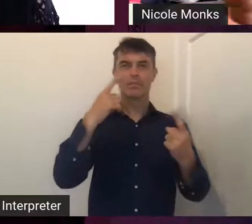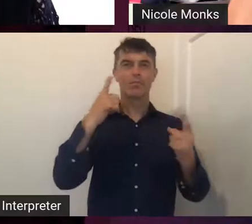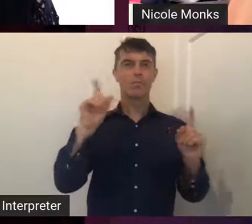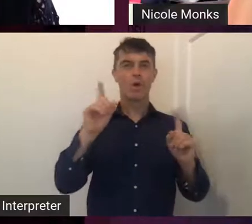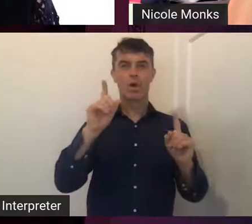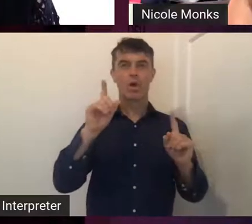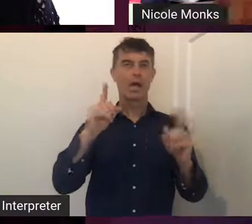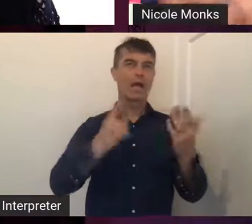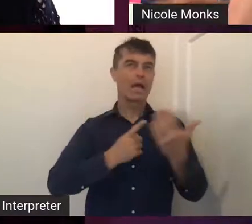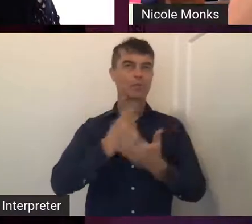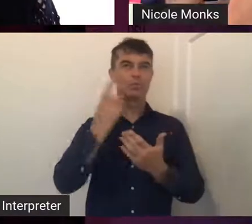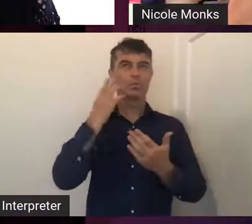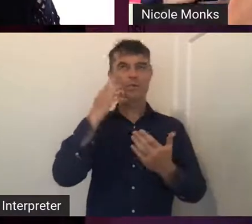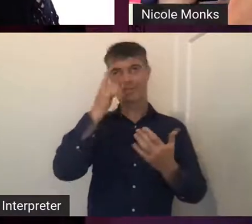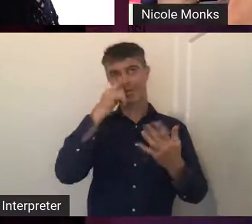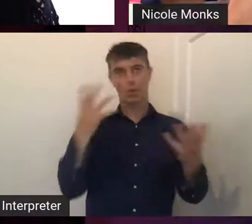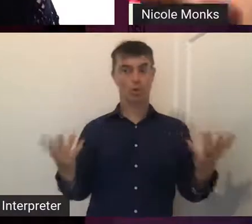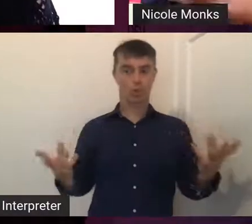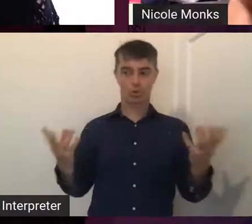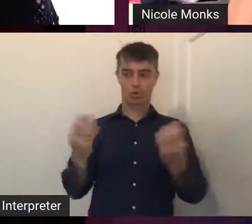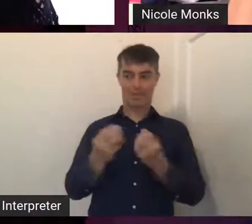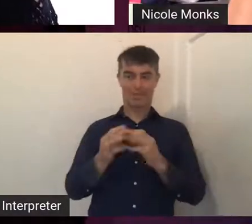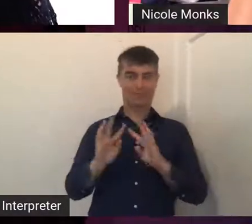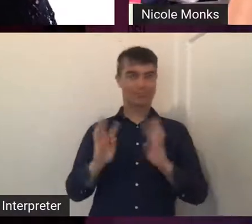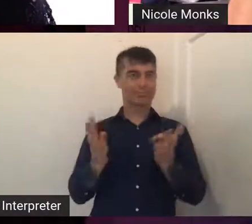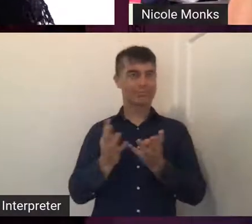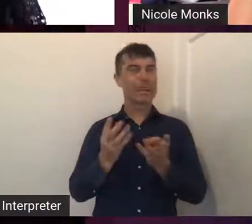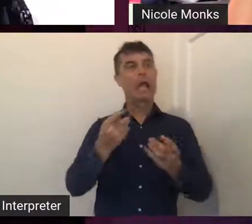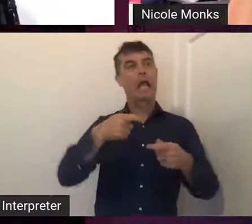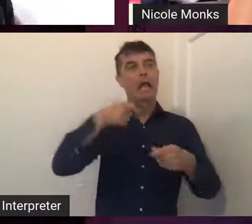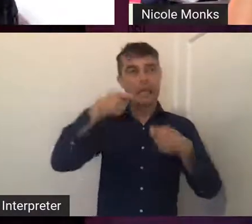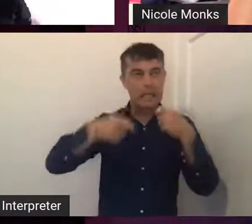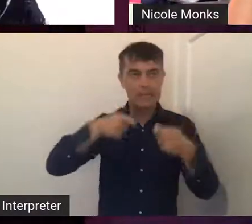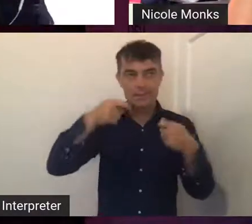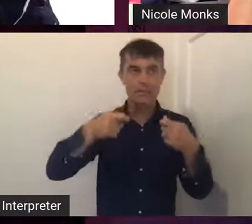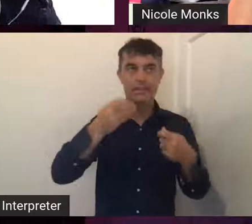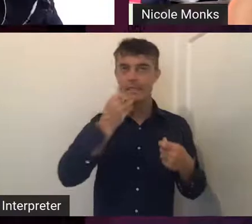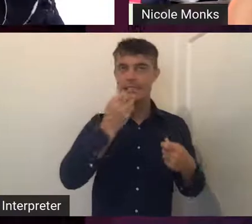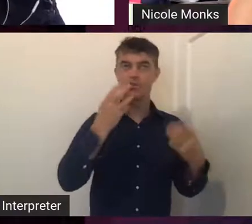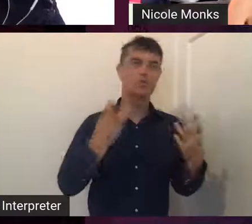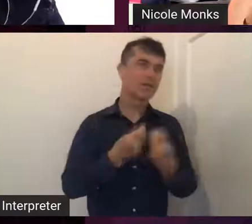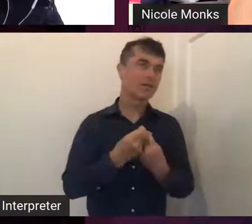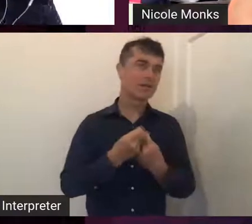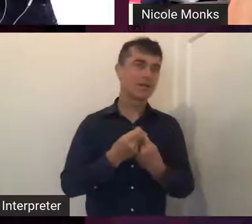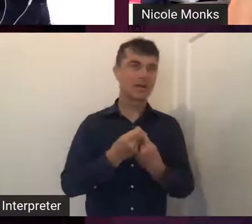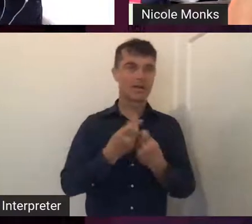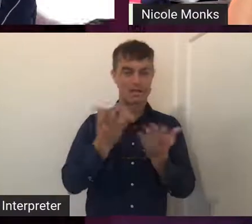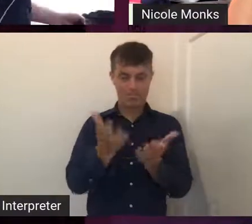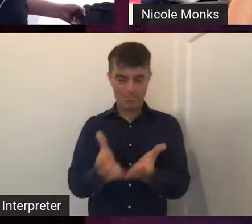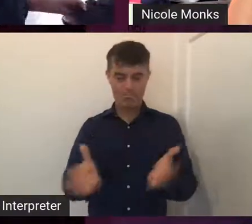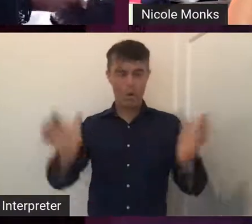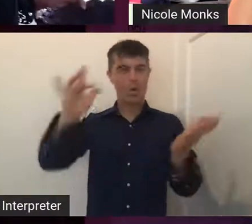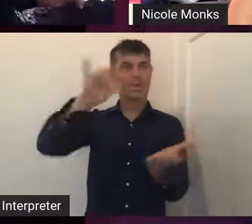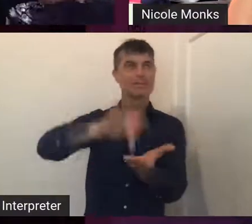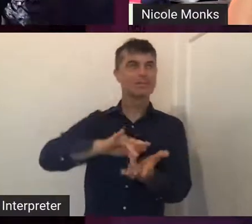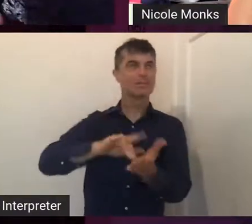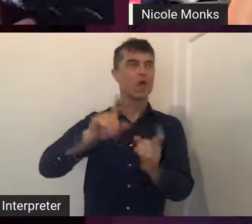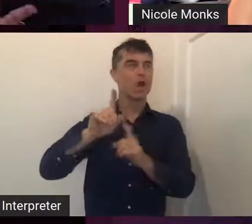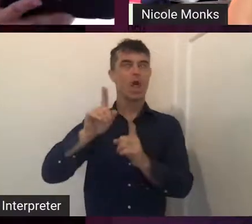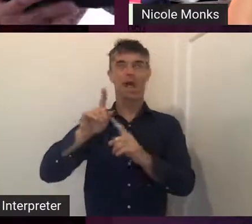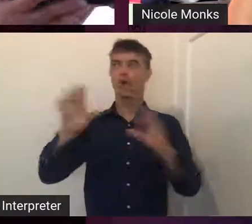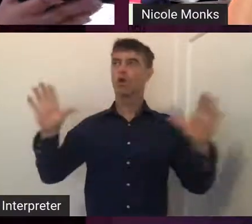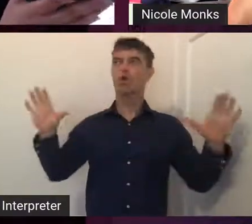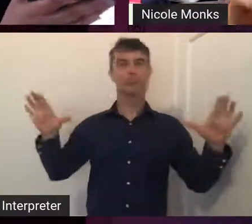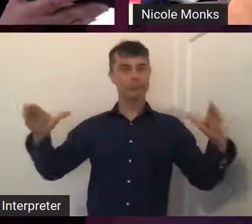sort of eating together. I've got that bowl in the centre, this big kind of communal bowl on this way of sort of communally eating